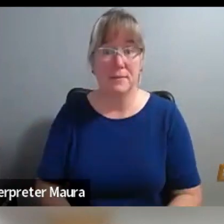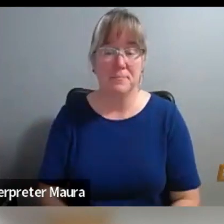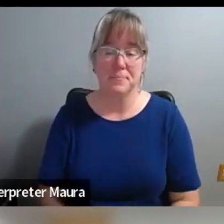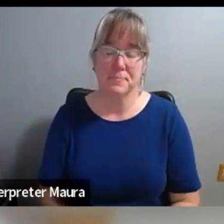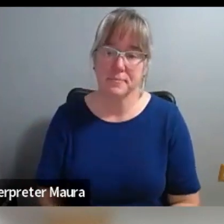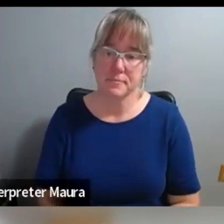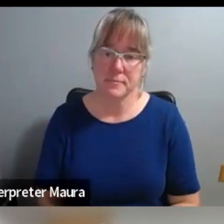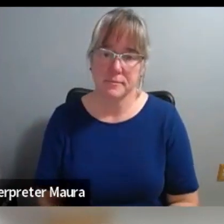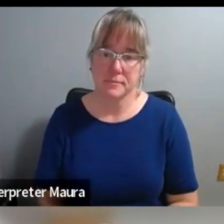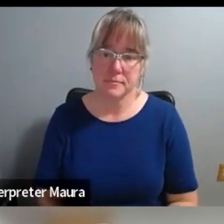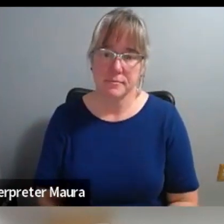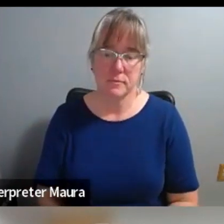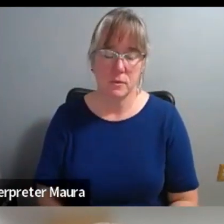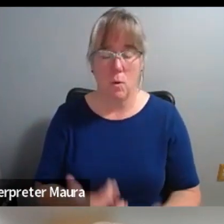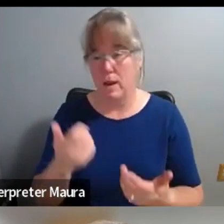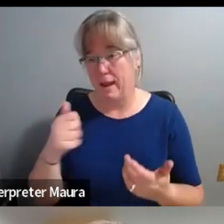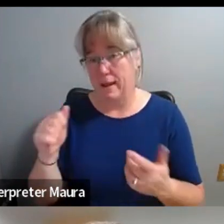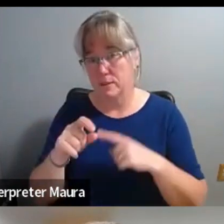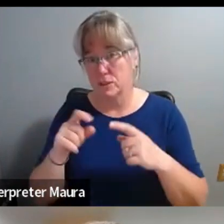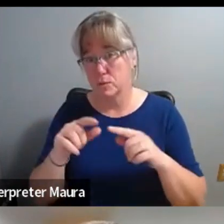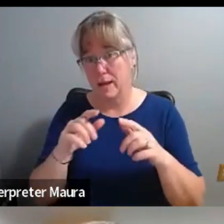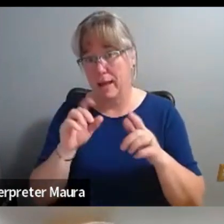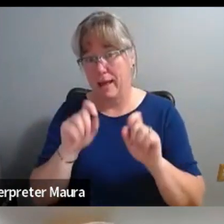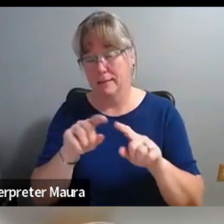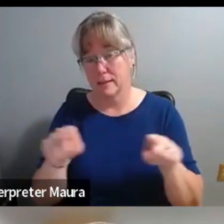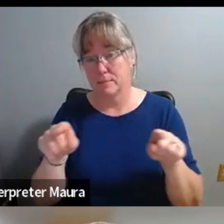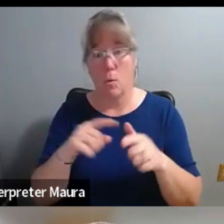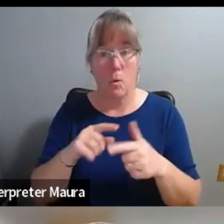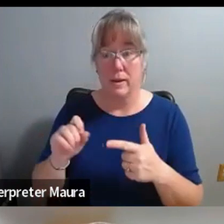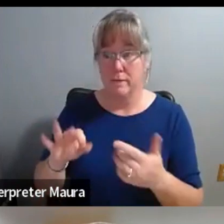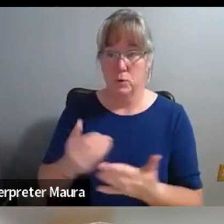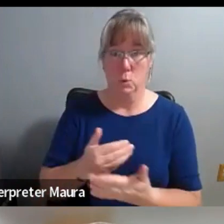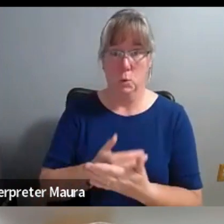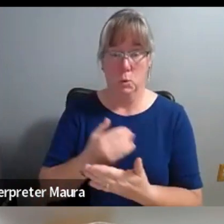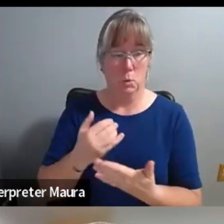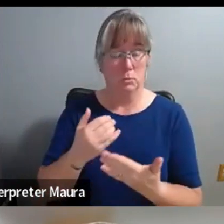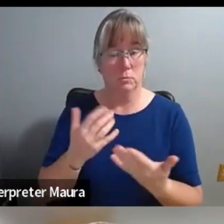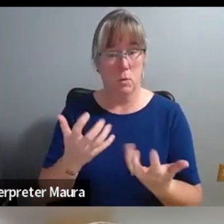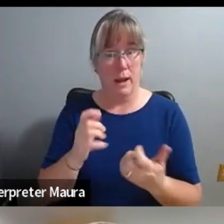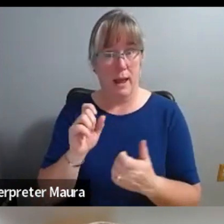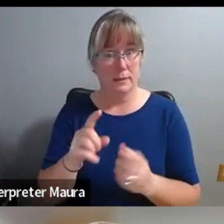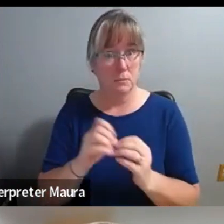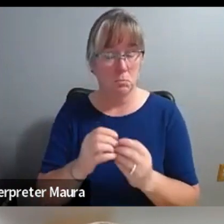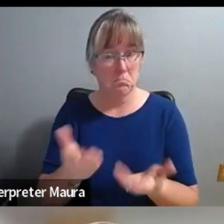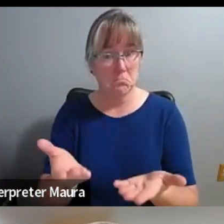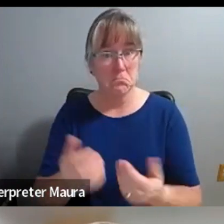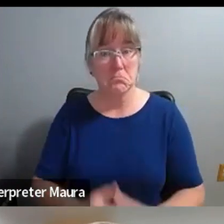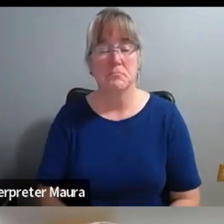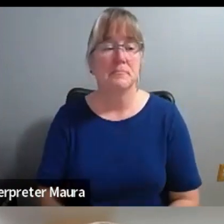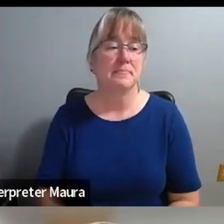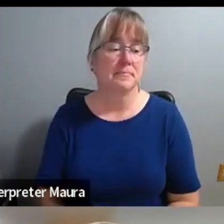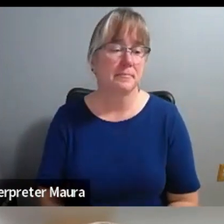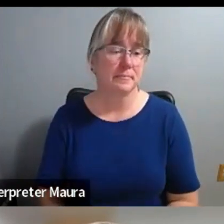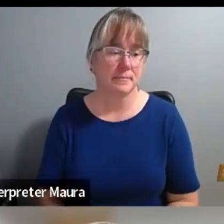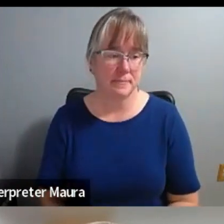that you think would be fun to ask this group or that make you curious if you didn't know much about this project until today. But I'm going to get us